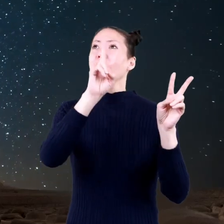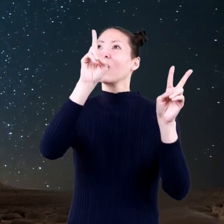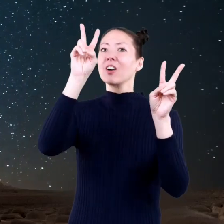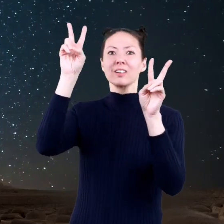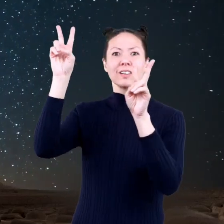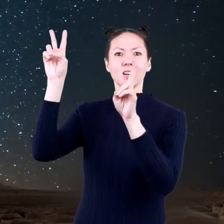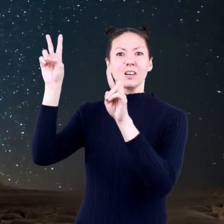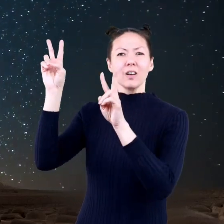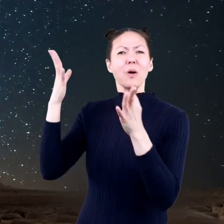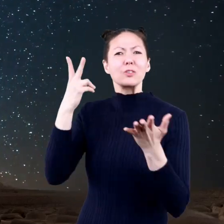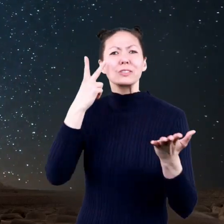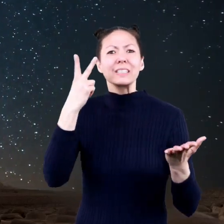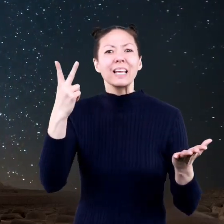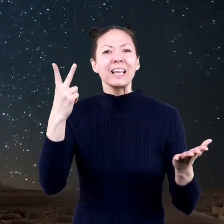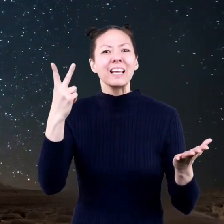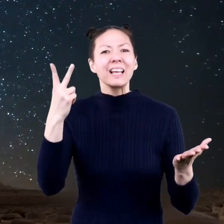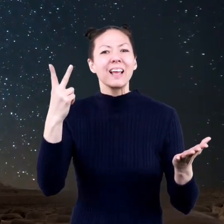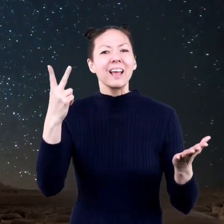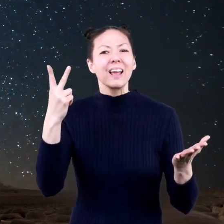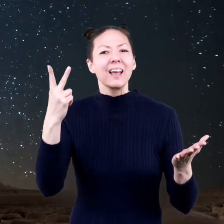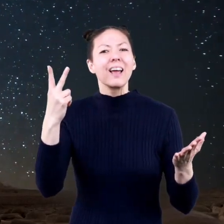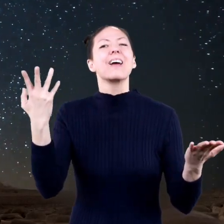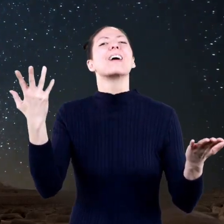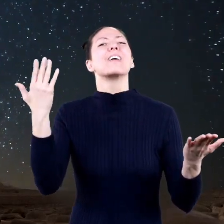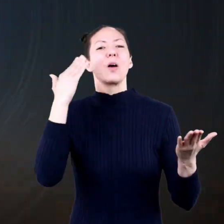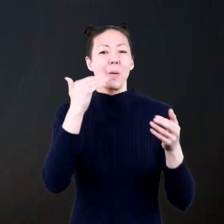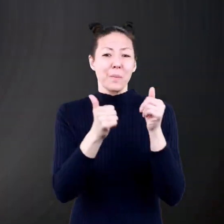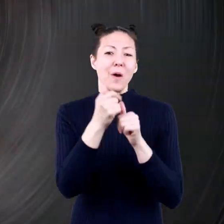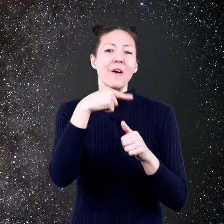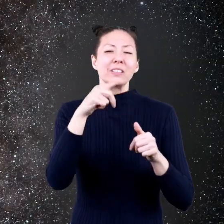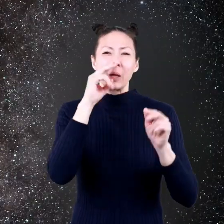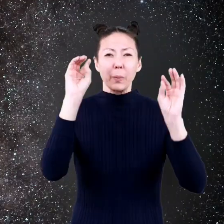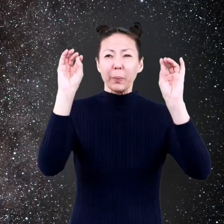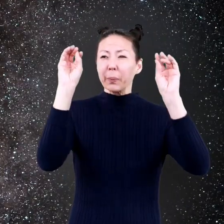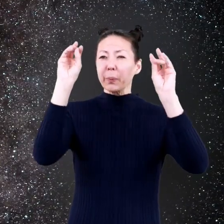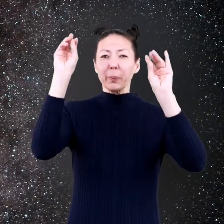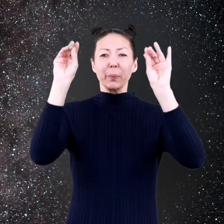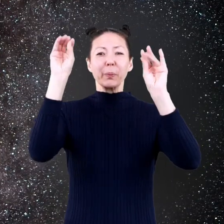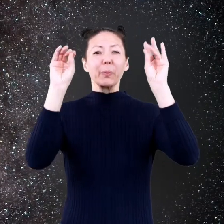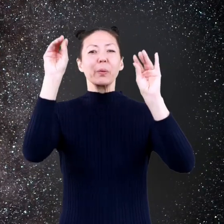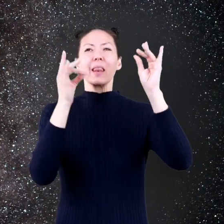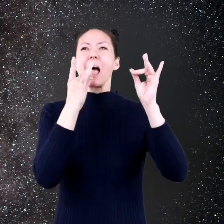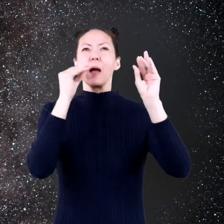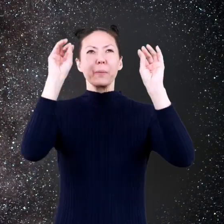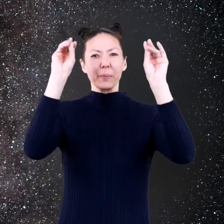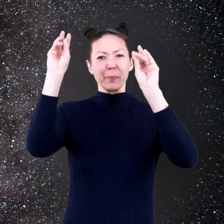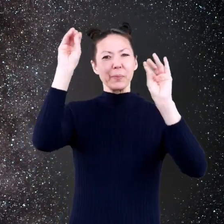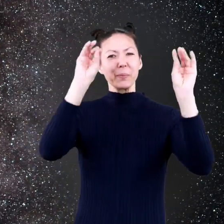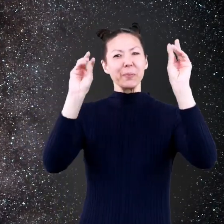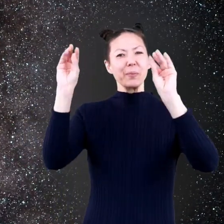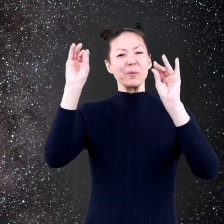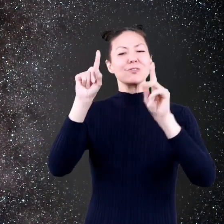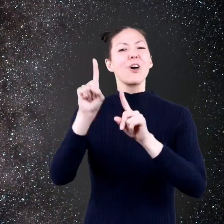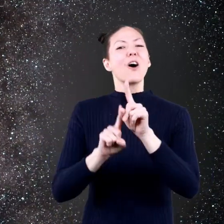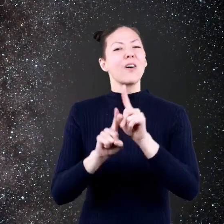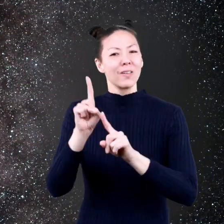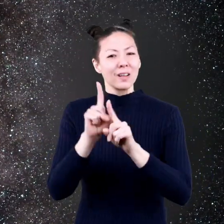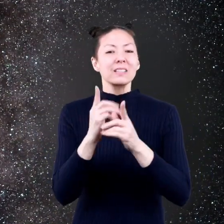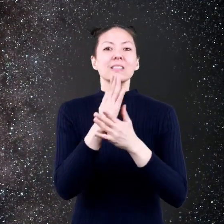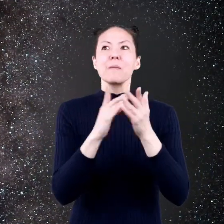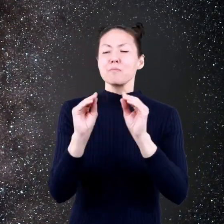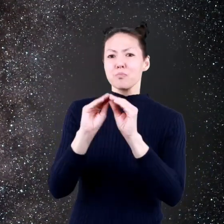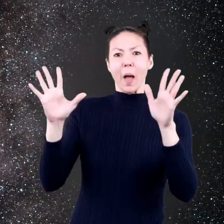When you look up at the sky, what do you see? We know that most of the twinkling lights we see are stars,